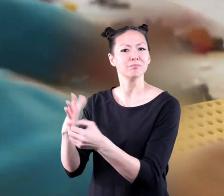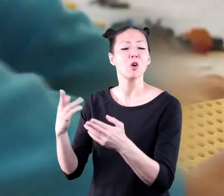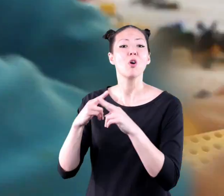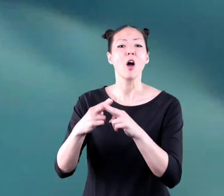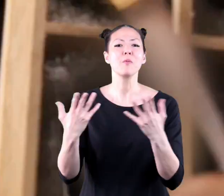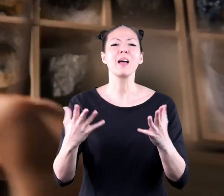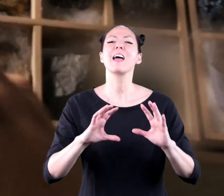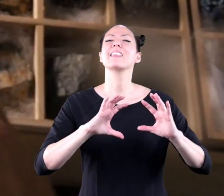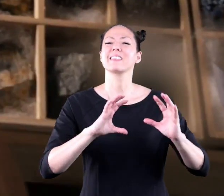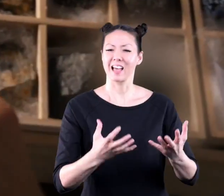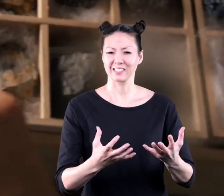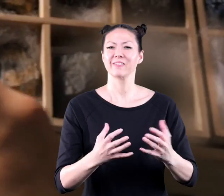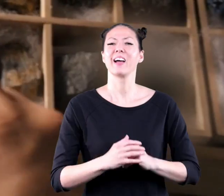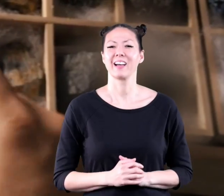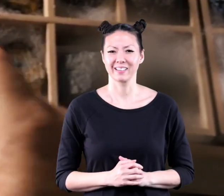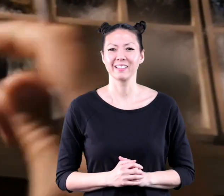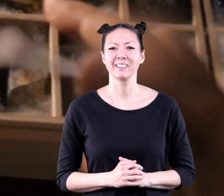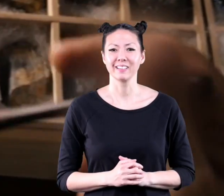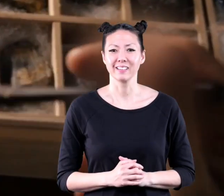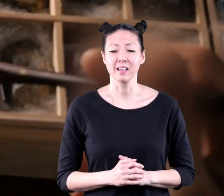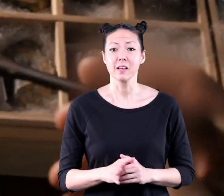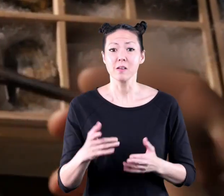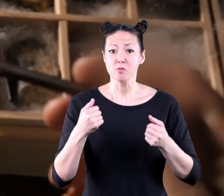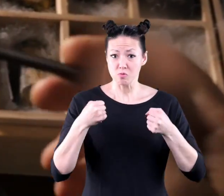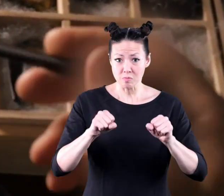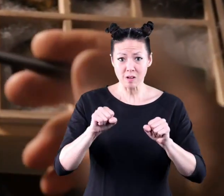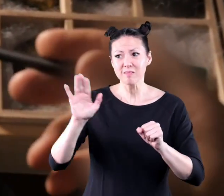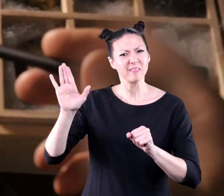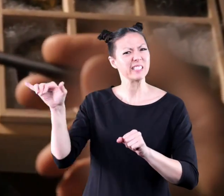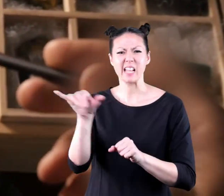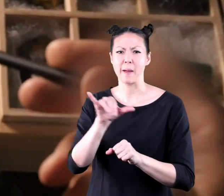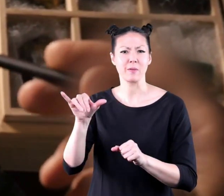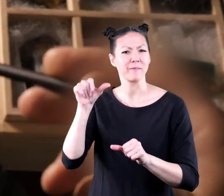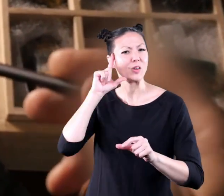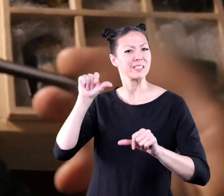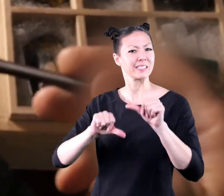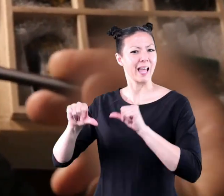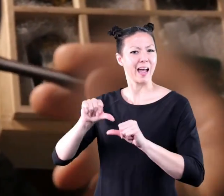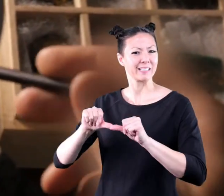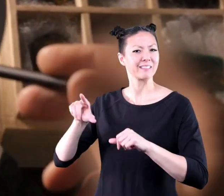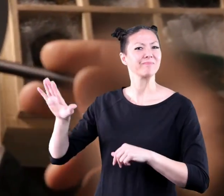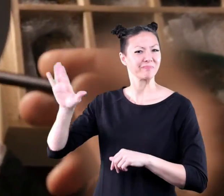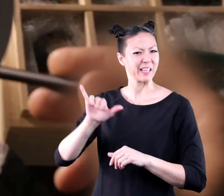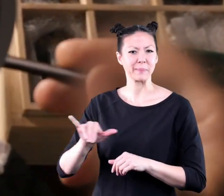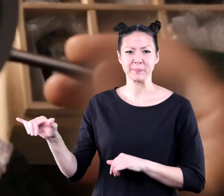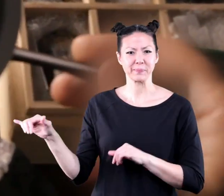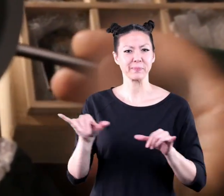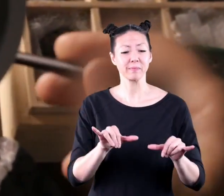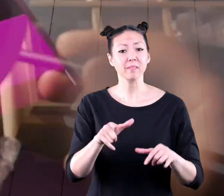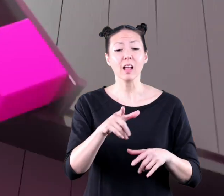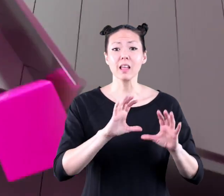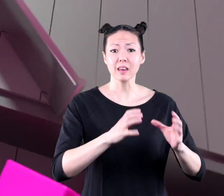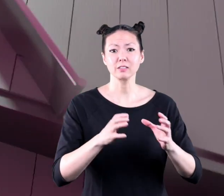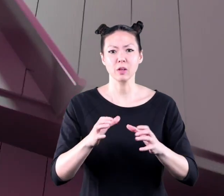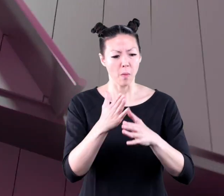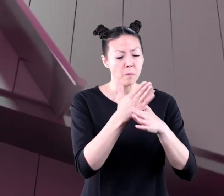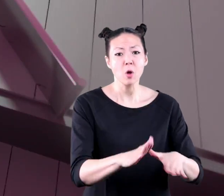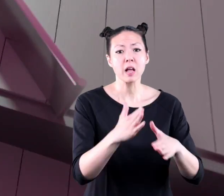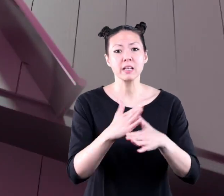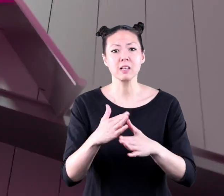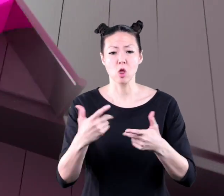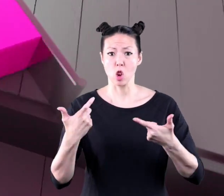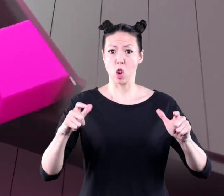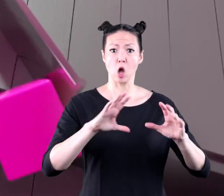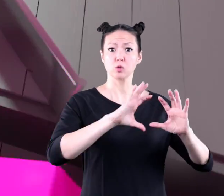this is called classification and it's a method that scientists use as well classification